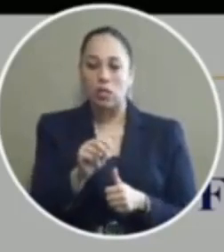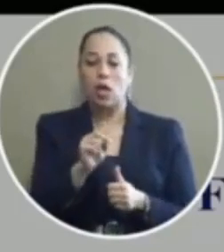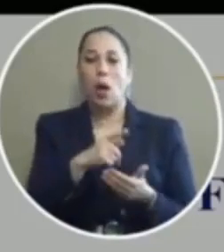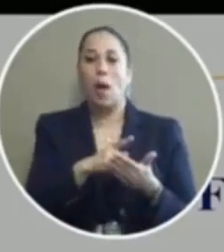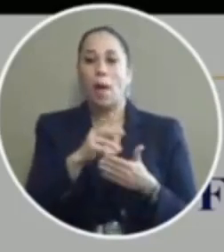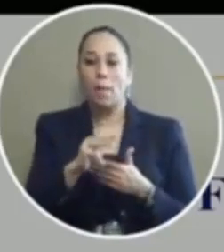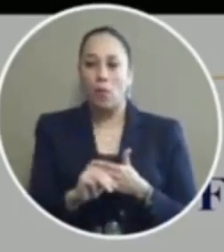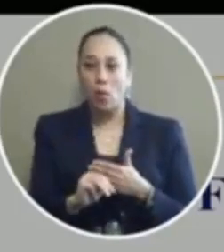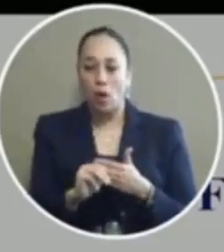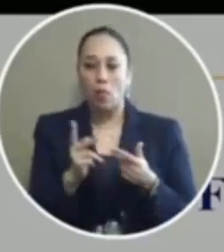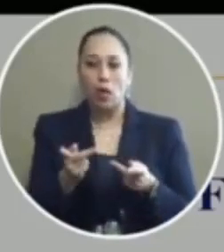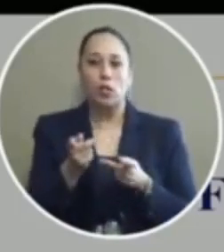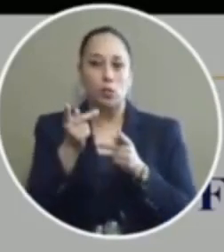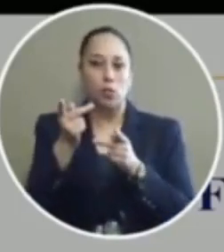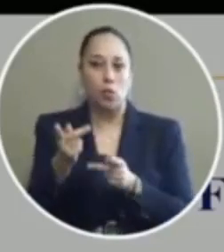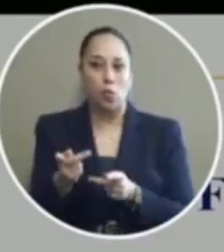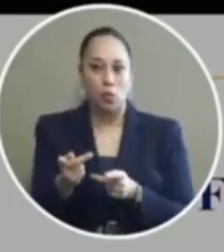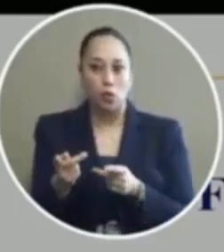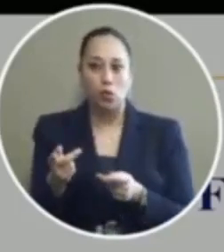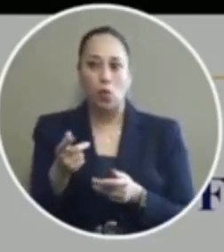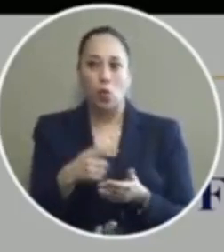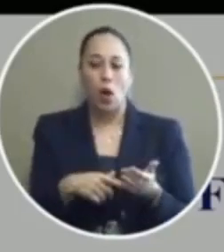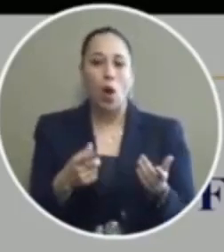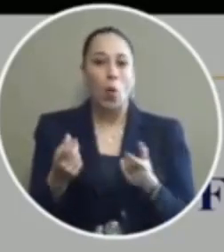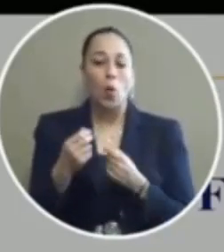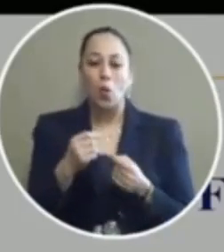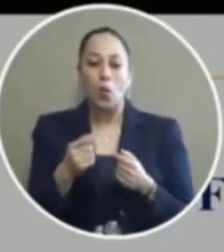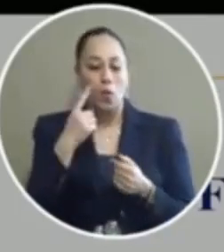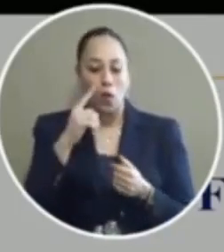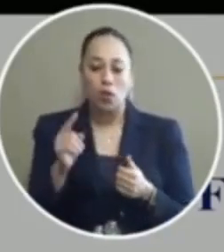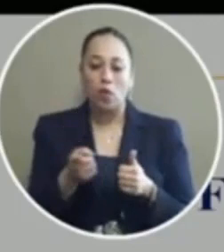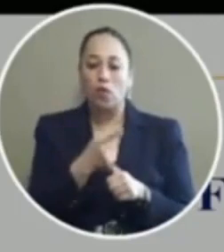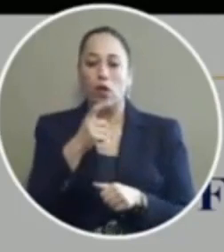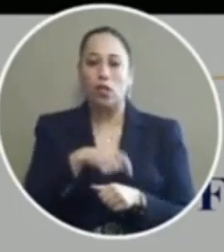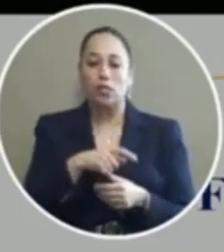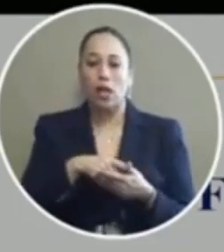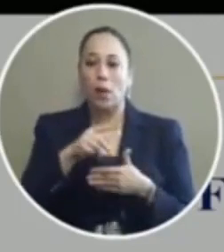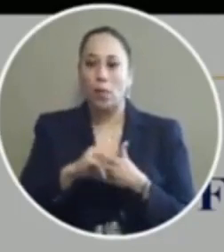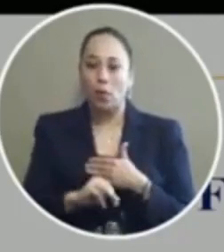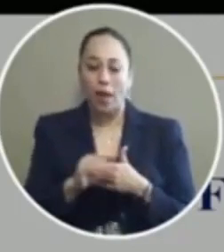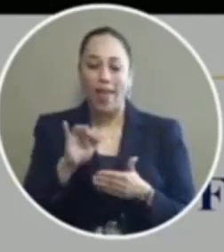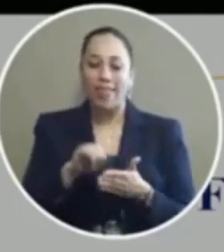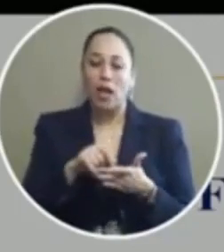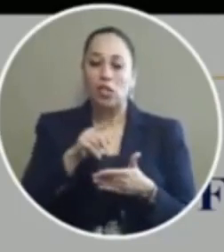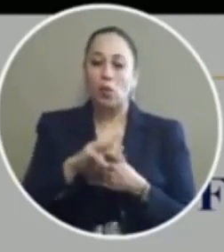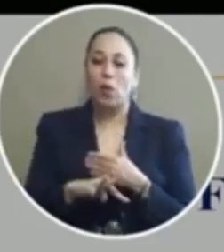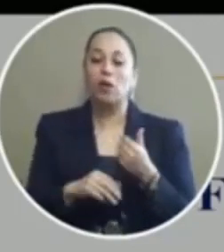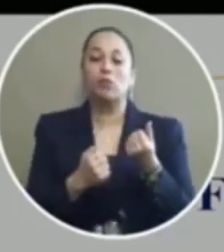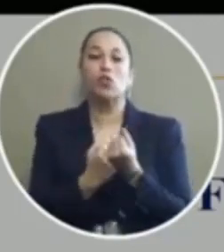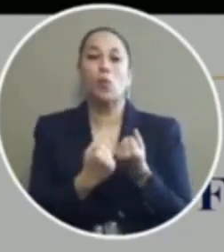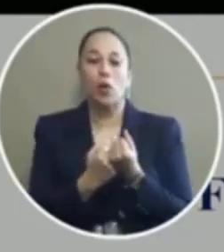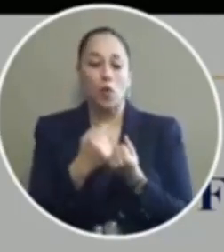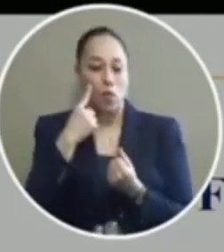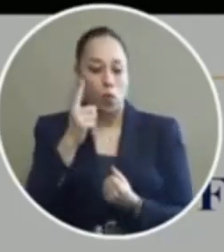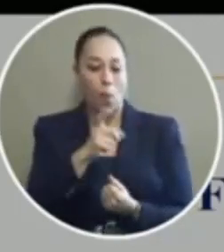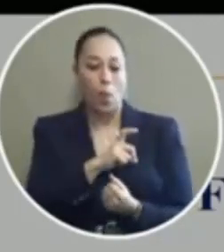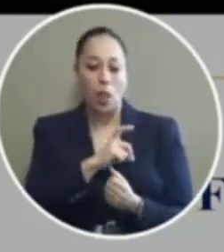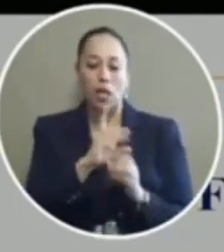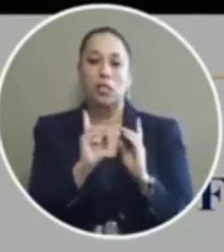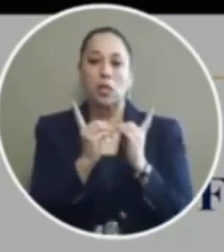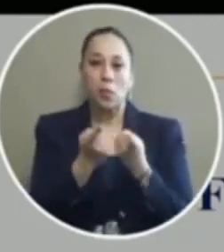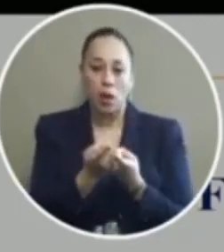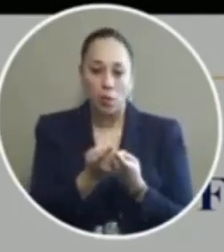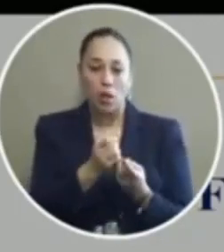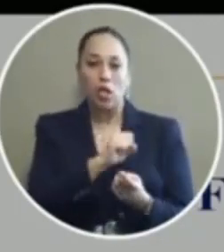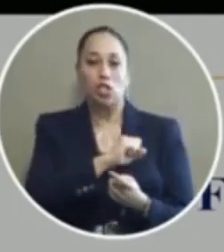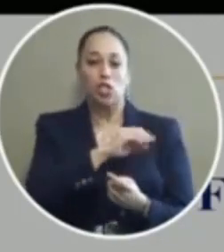what's proposed or at least what we know in regards to the first chance program and it's a program that's supported by the police department shows